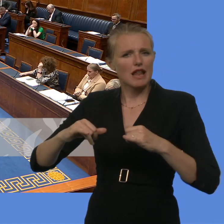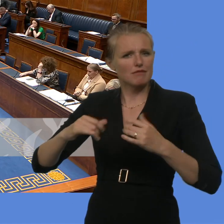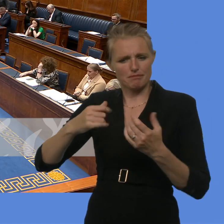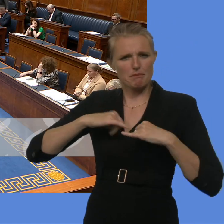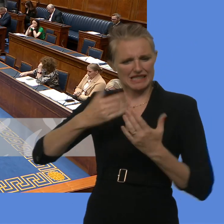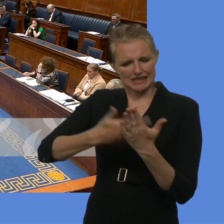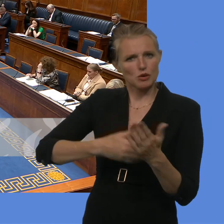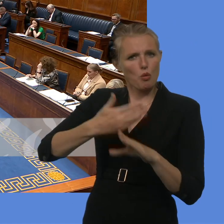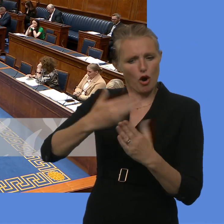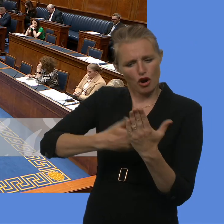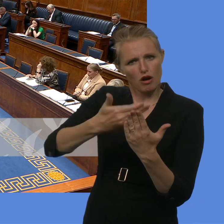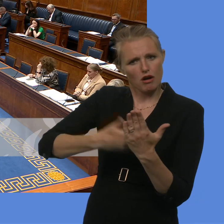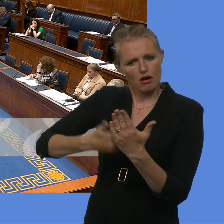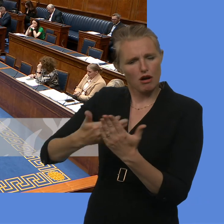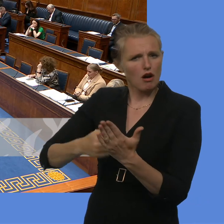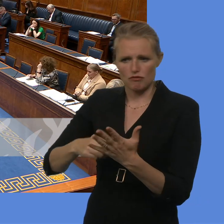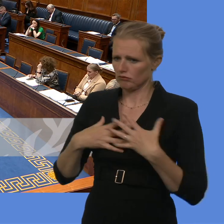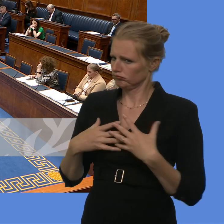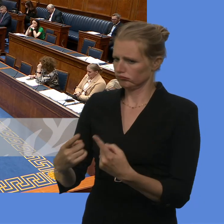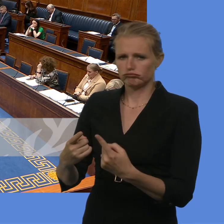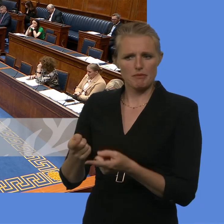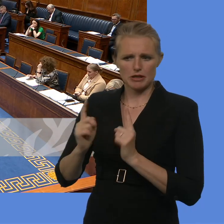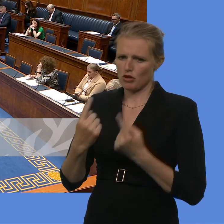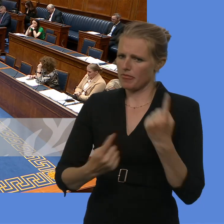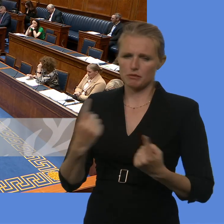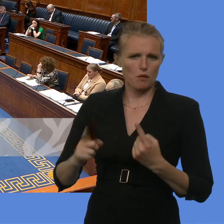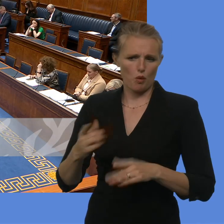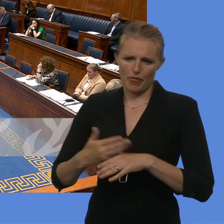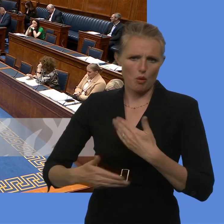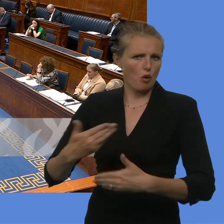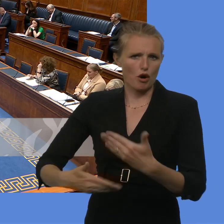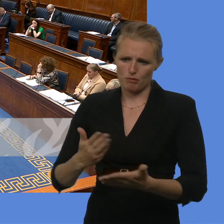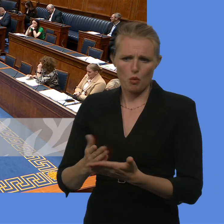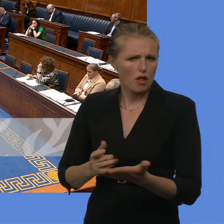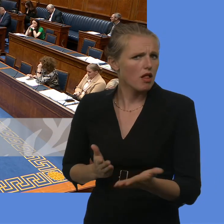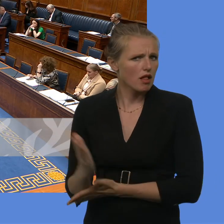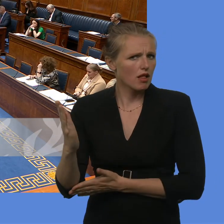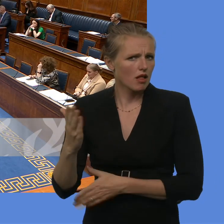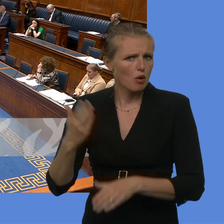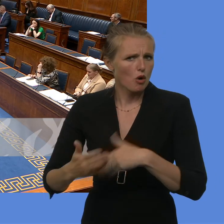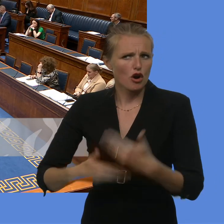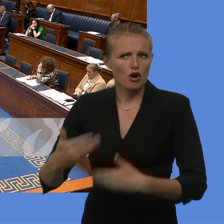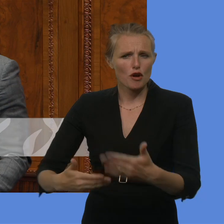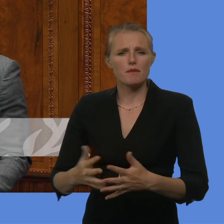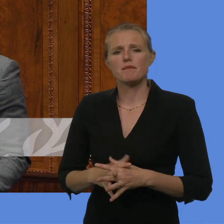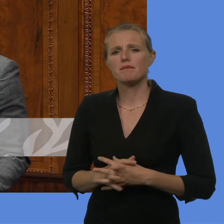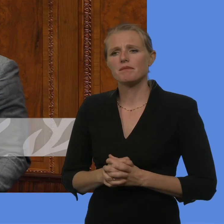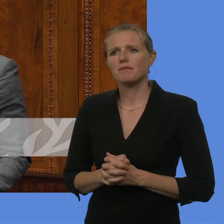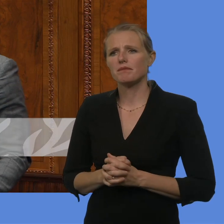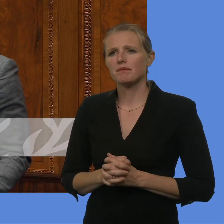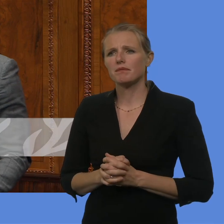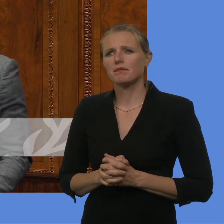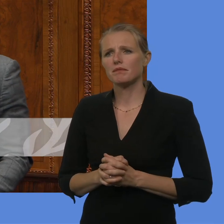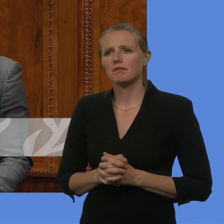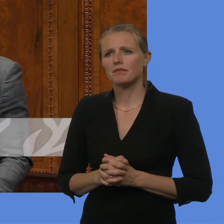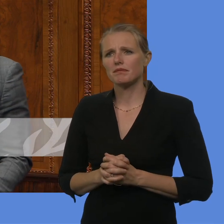Mr. McDowell Day. Thank the minister for her answer. Good to see you at our show on Saturday. First Minister, I